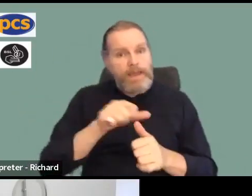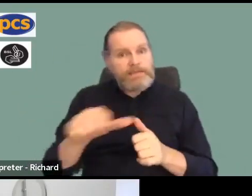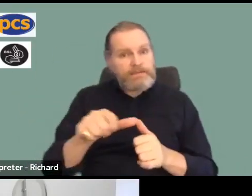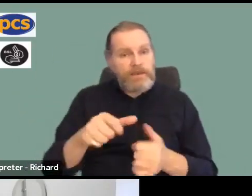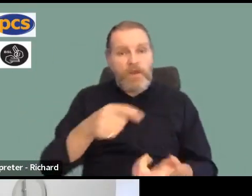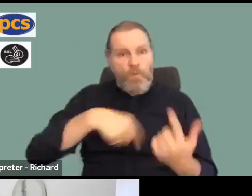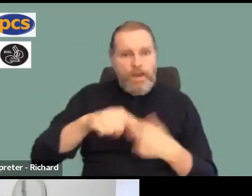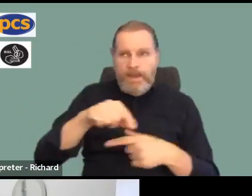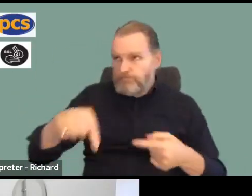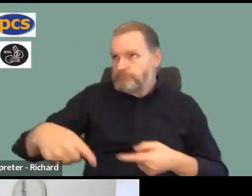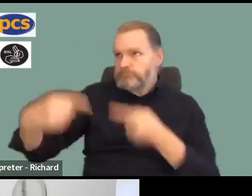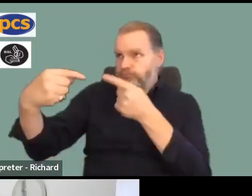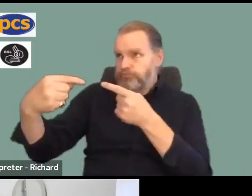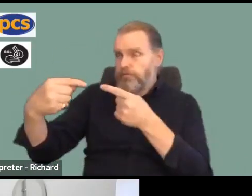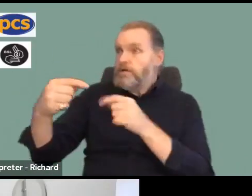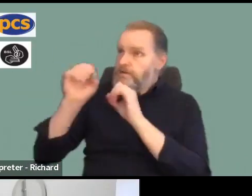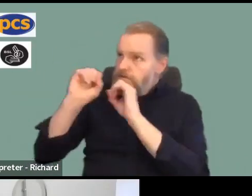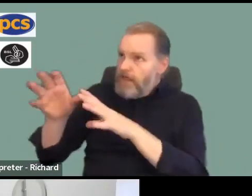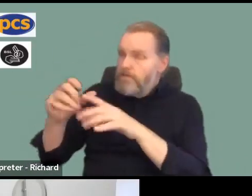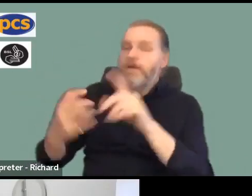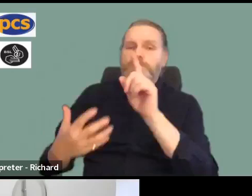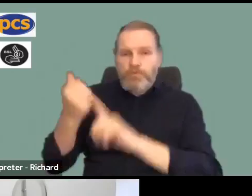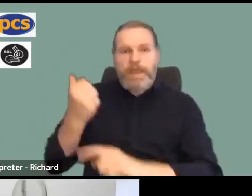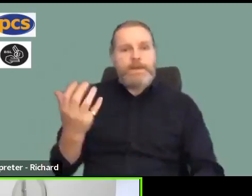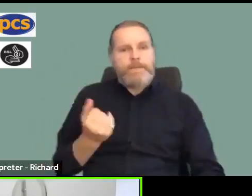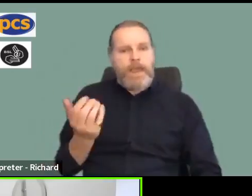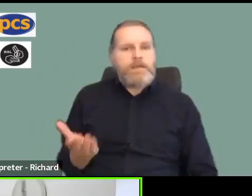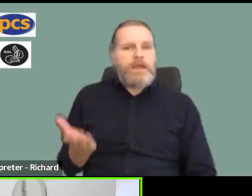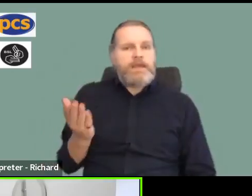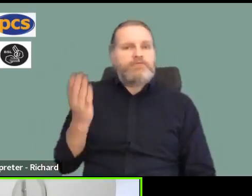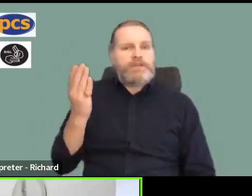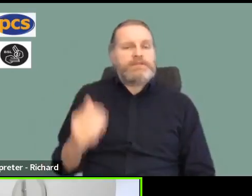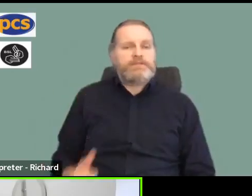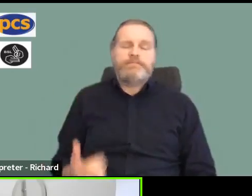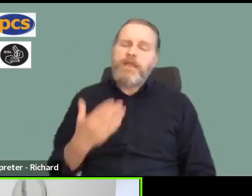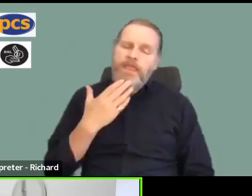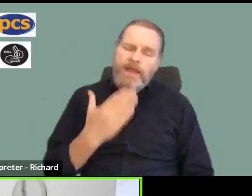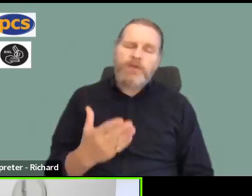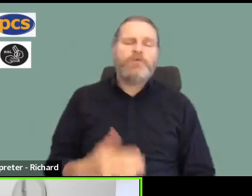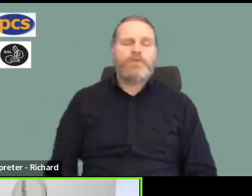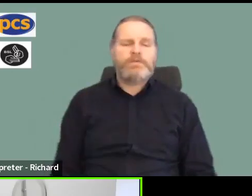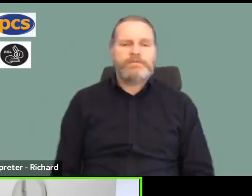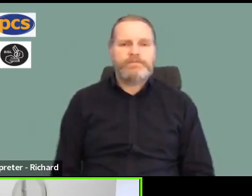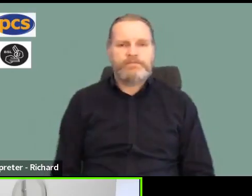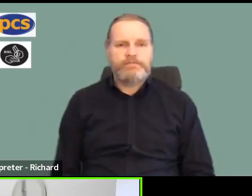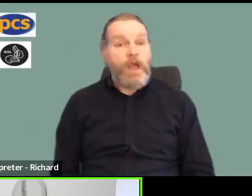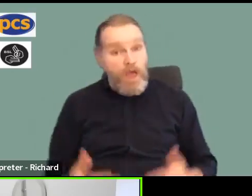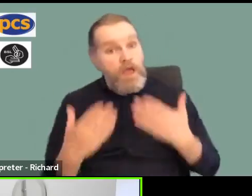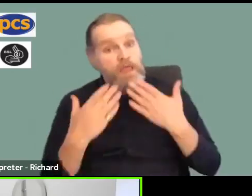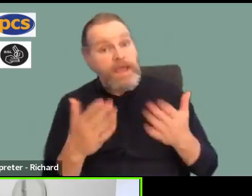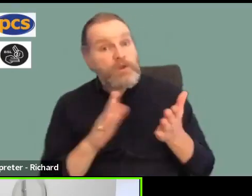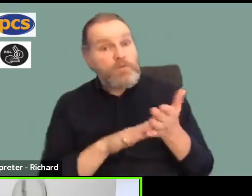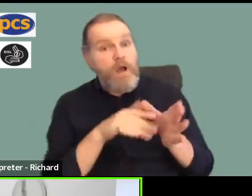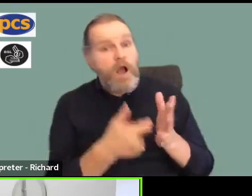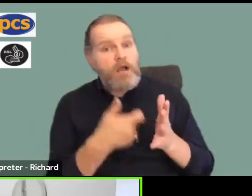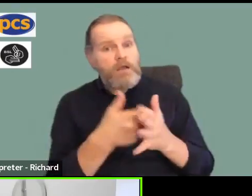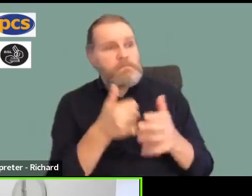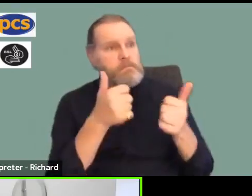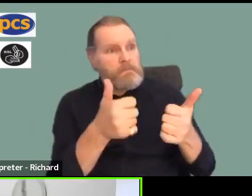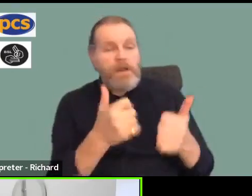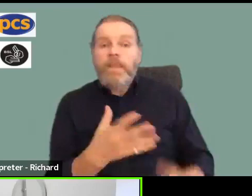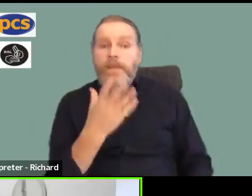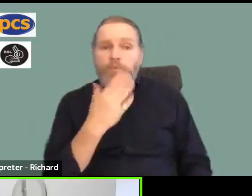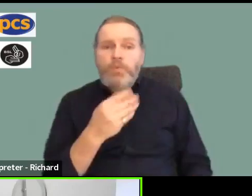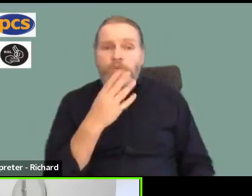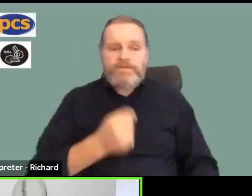eye in the autumn and get what you deserve. Thank you. Okay, thanks very much, Mark, and hopefully people have found that useful as background to